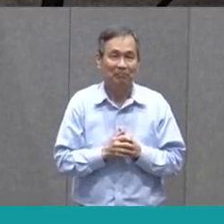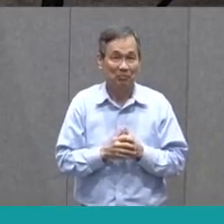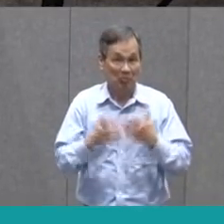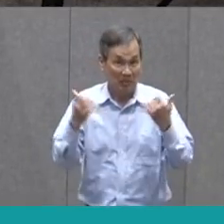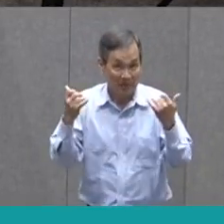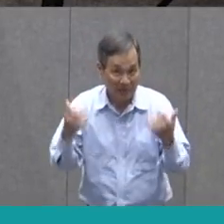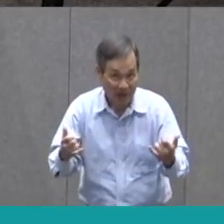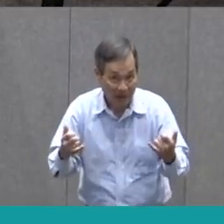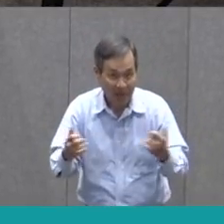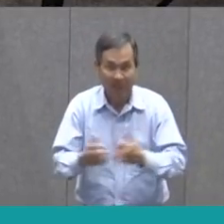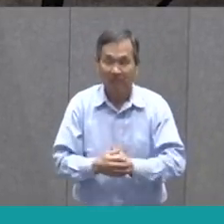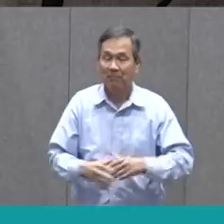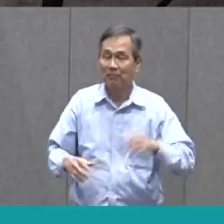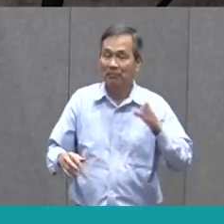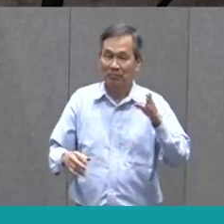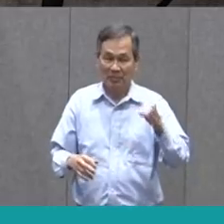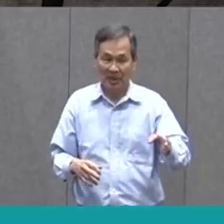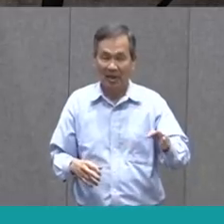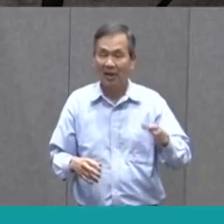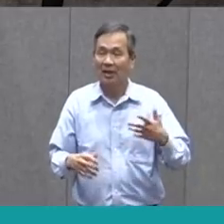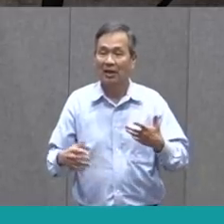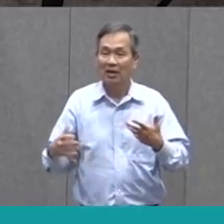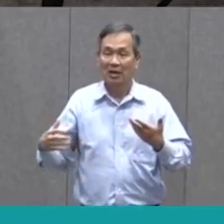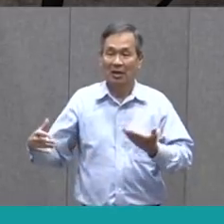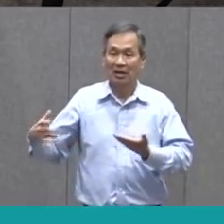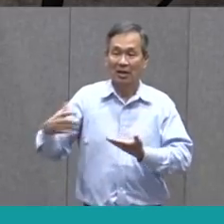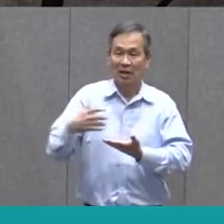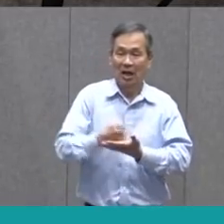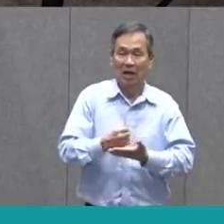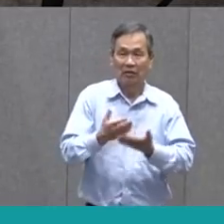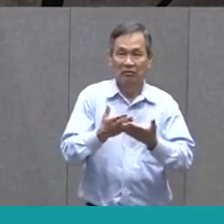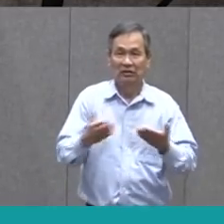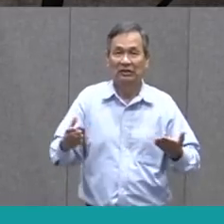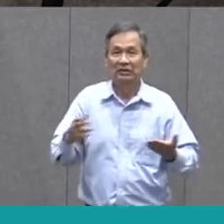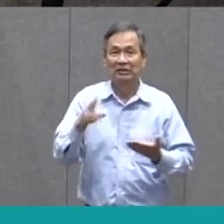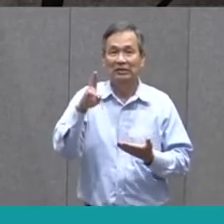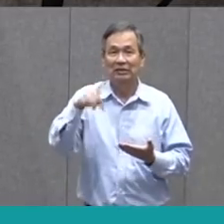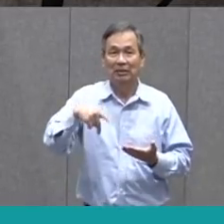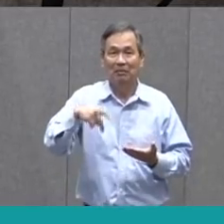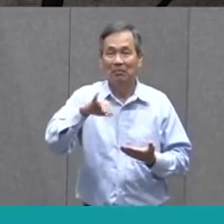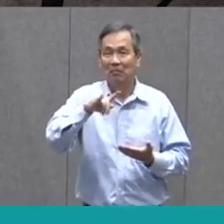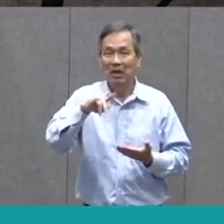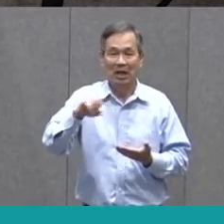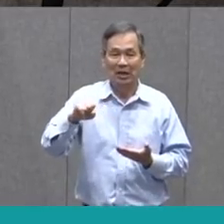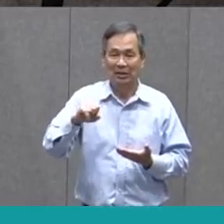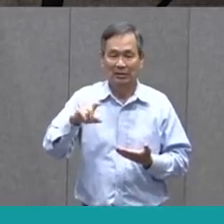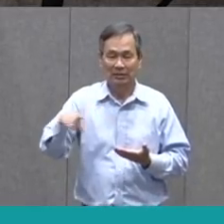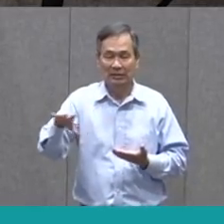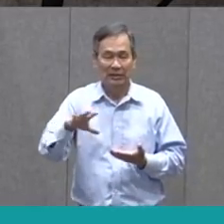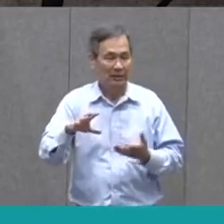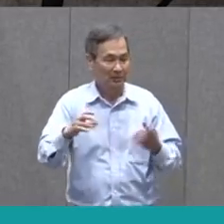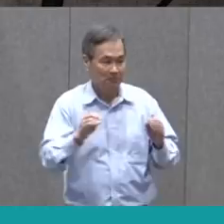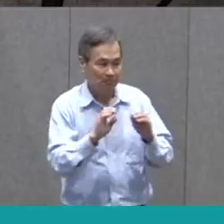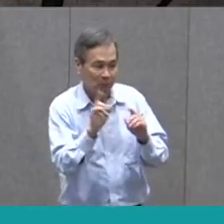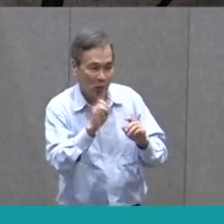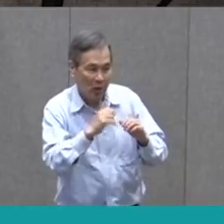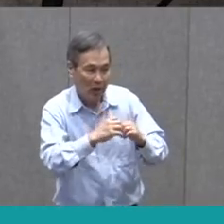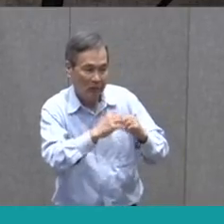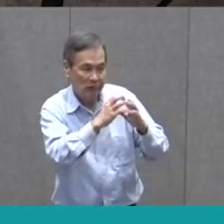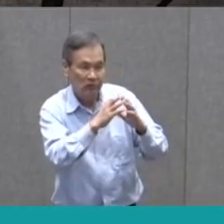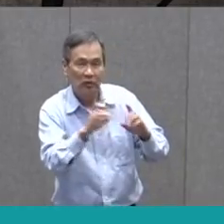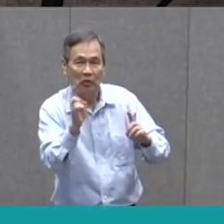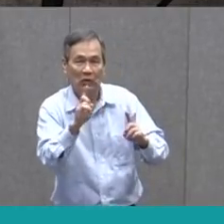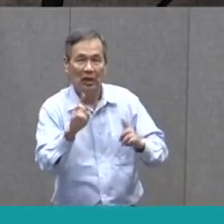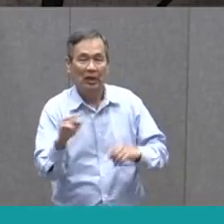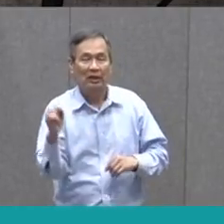Now, next, they gather their supplies. They set up somewhere out of the way and they get